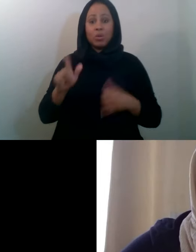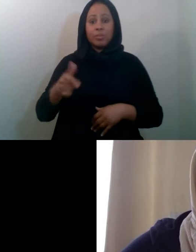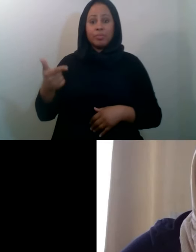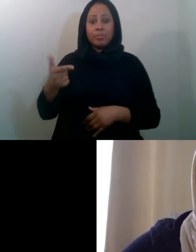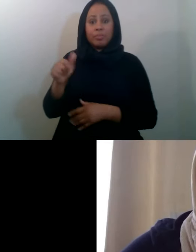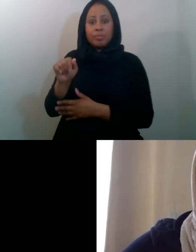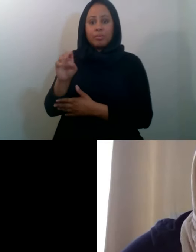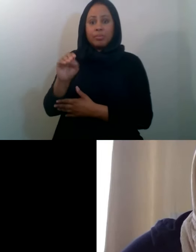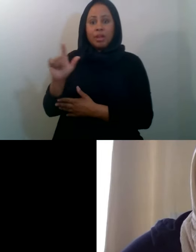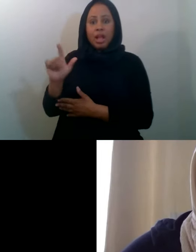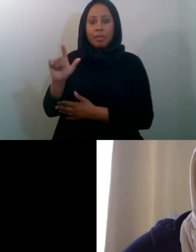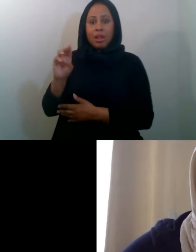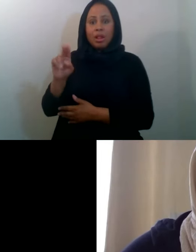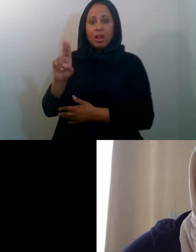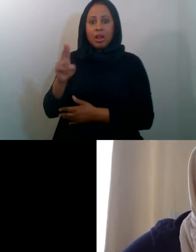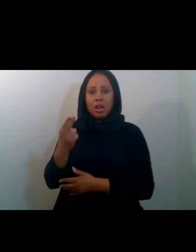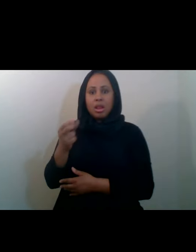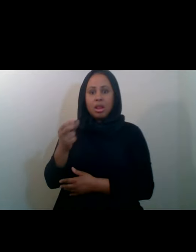Amal Mohsin.